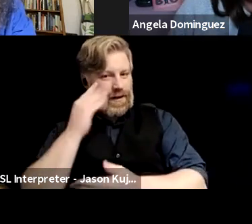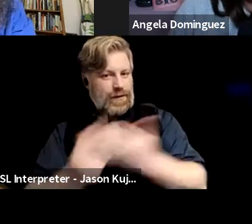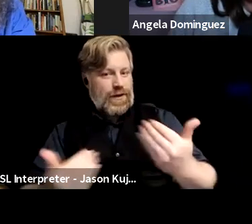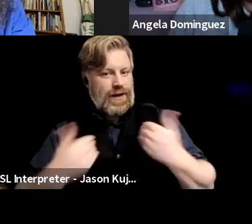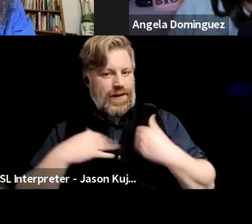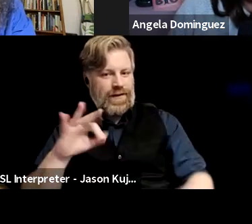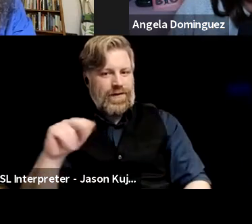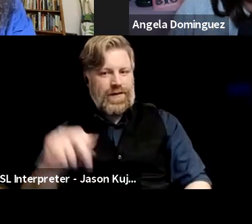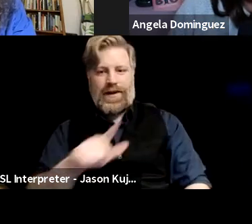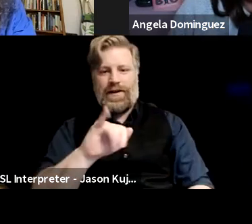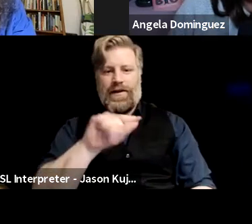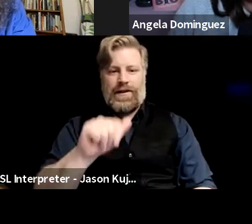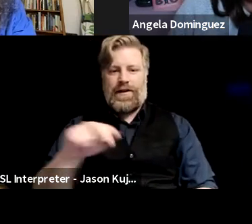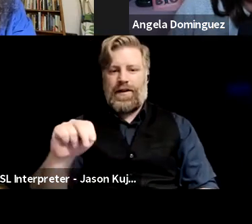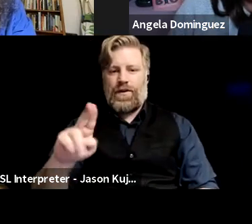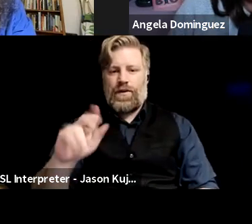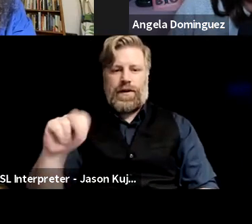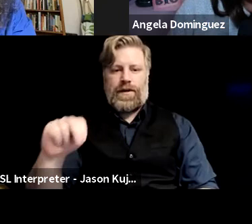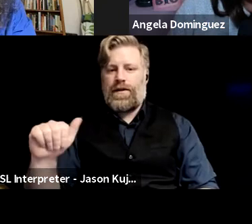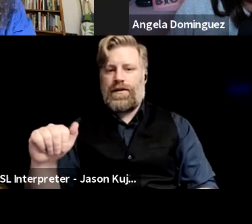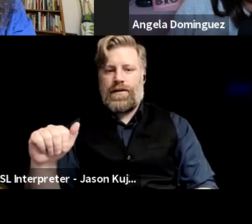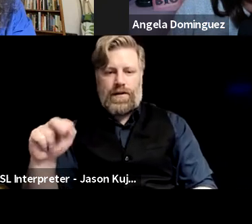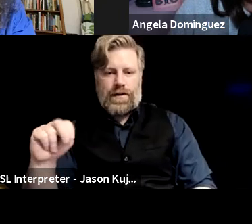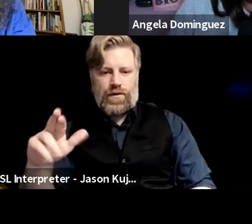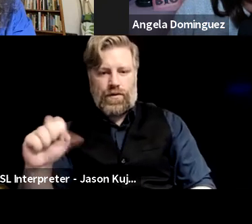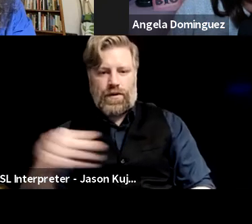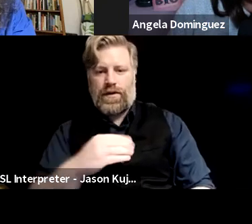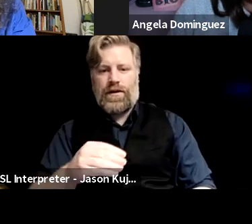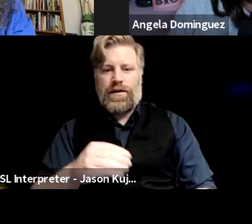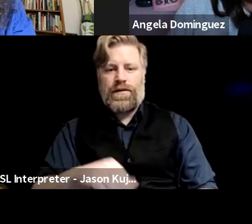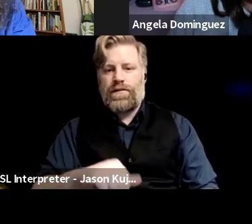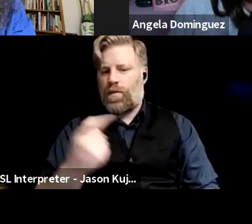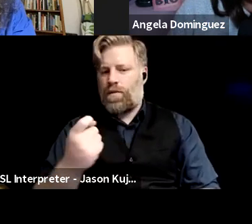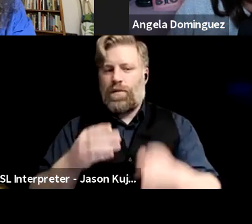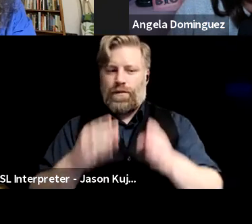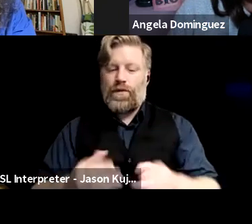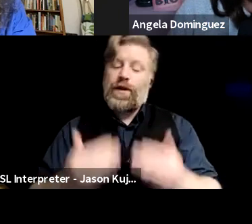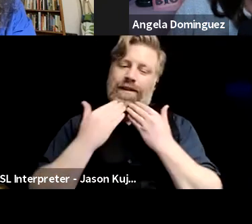Lila Nubia-Andreas, and, uh, Ida and Larissa as well. Thank you.